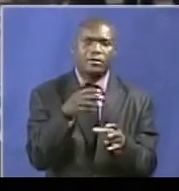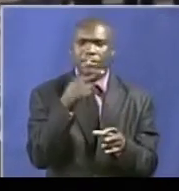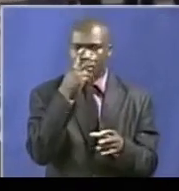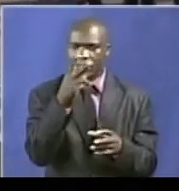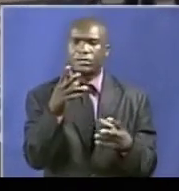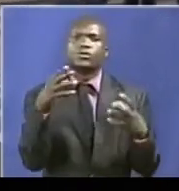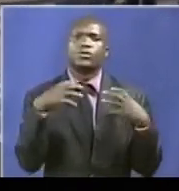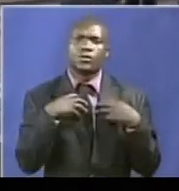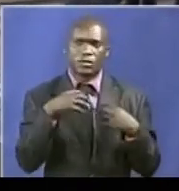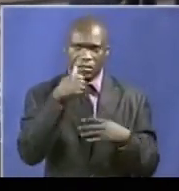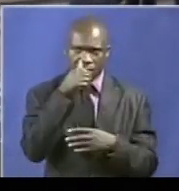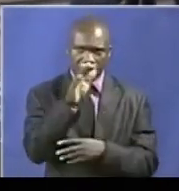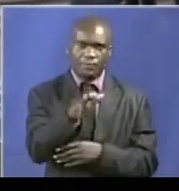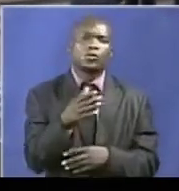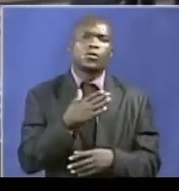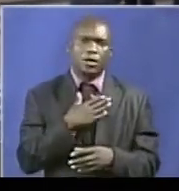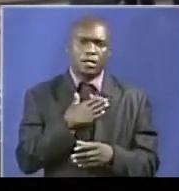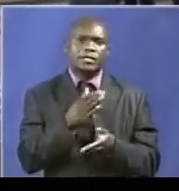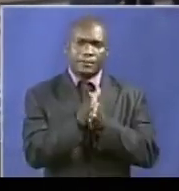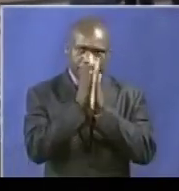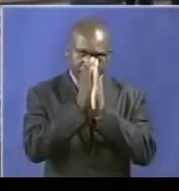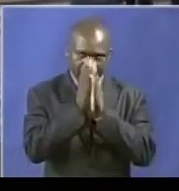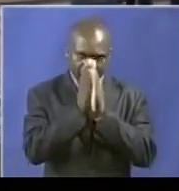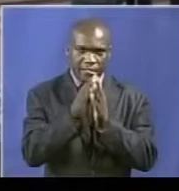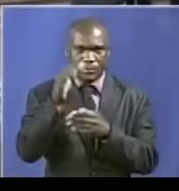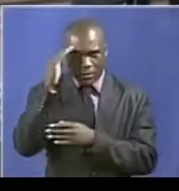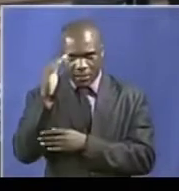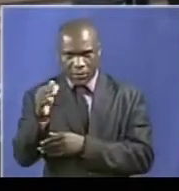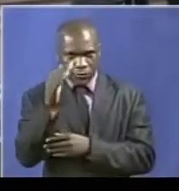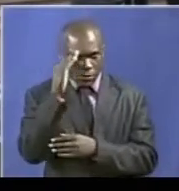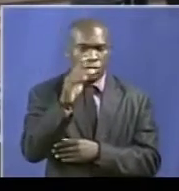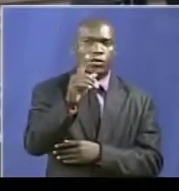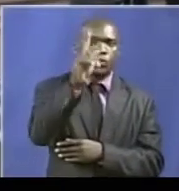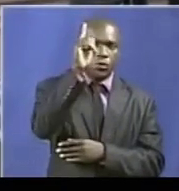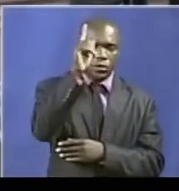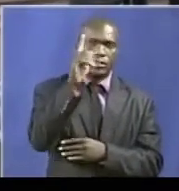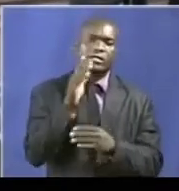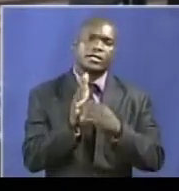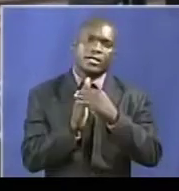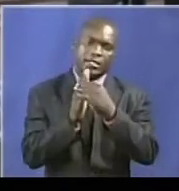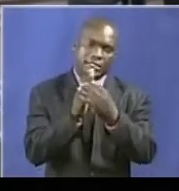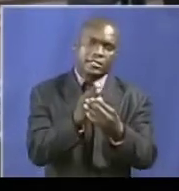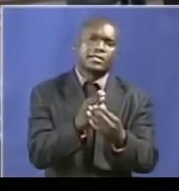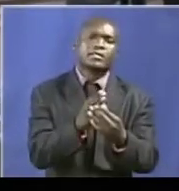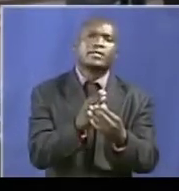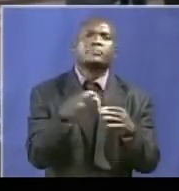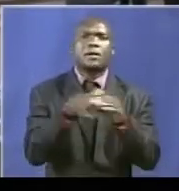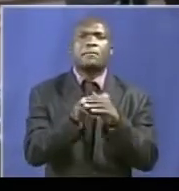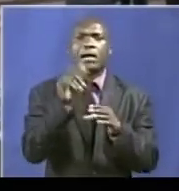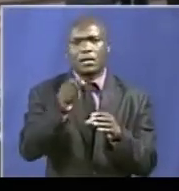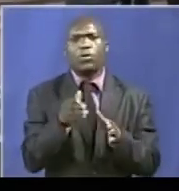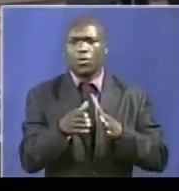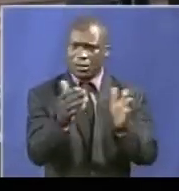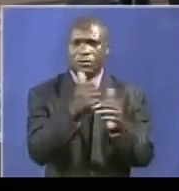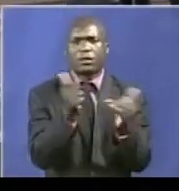what we need to do is to pray and thank the Lord to really guide the team now, at least